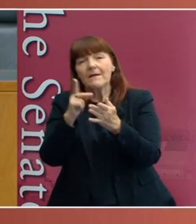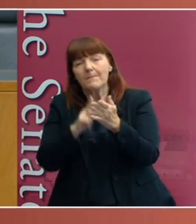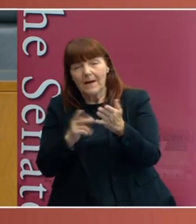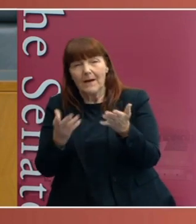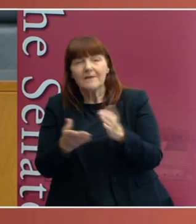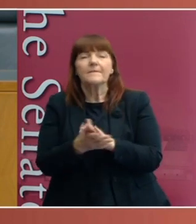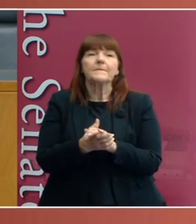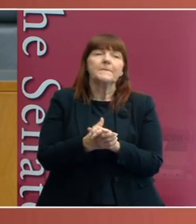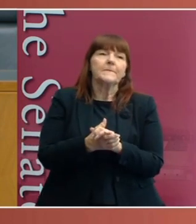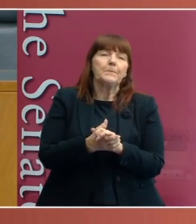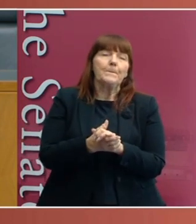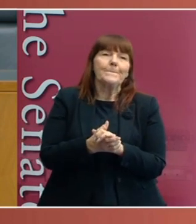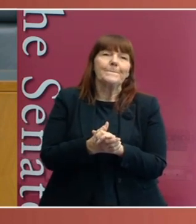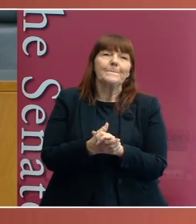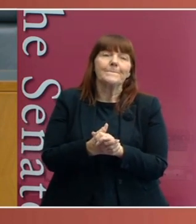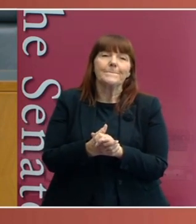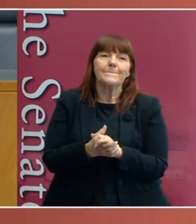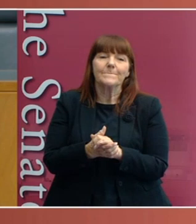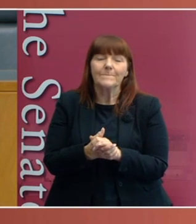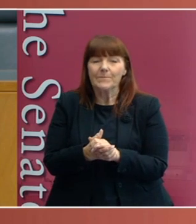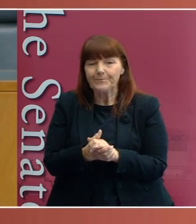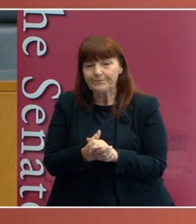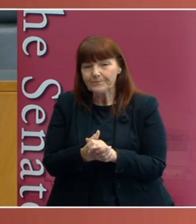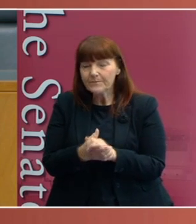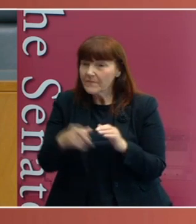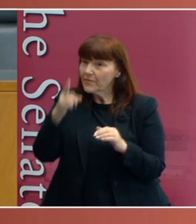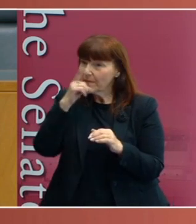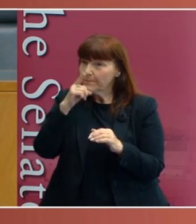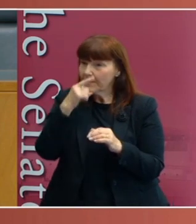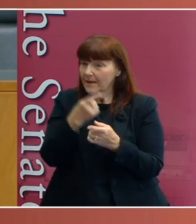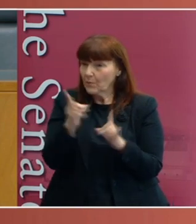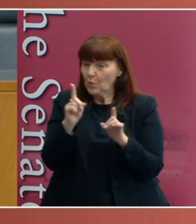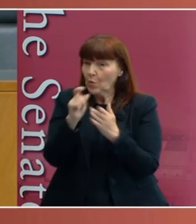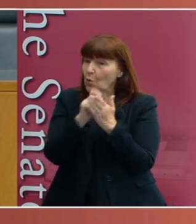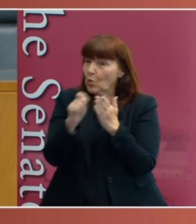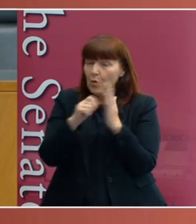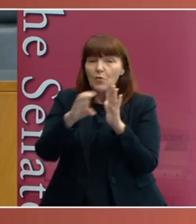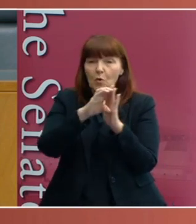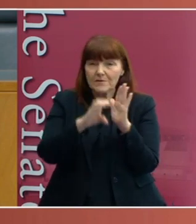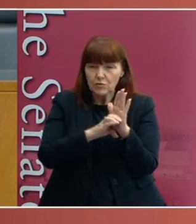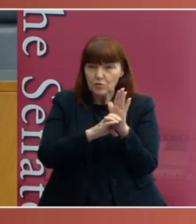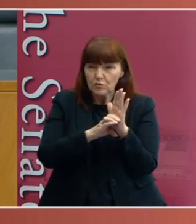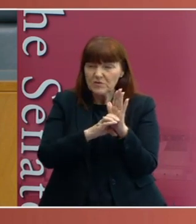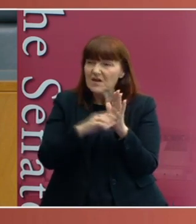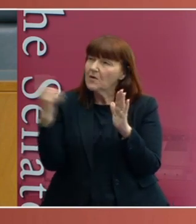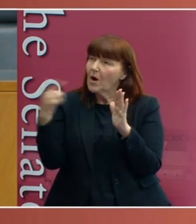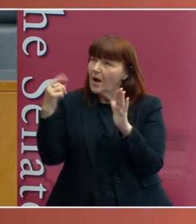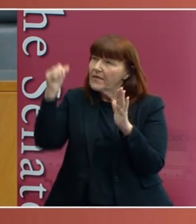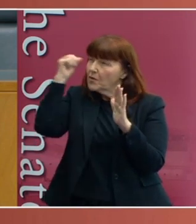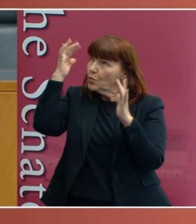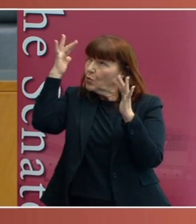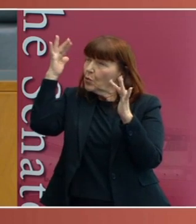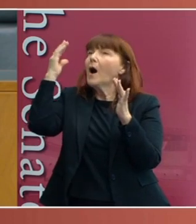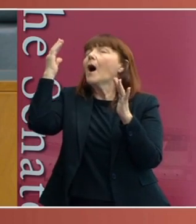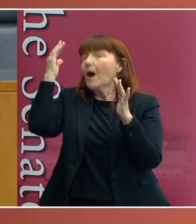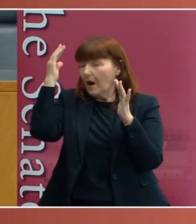of the answer is that there was a, the people who wrote the Constitution sort of knew amongst themselves what they were intending